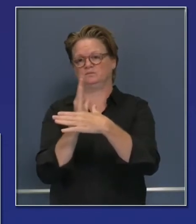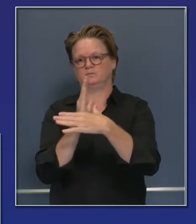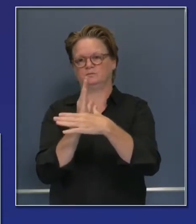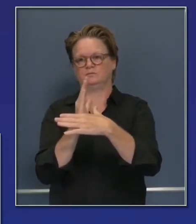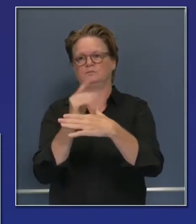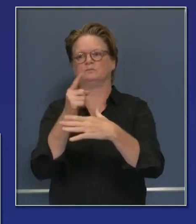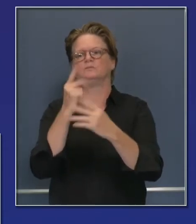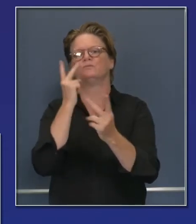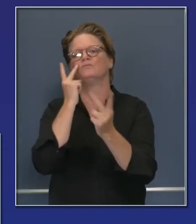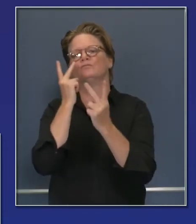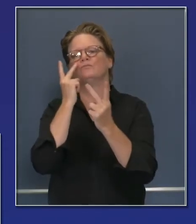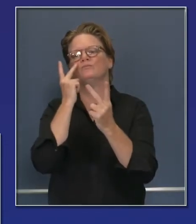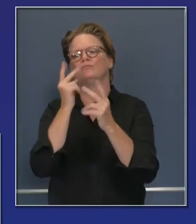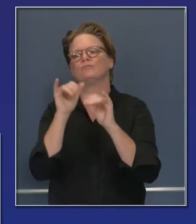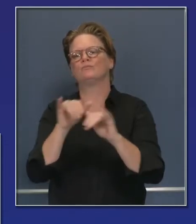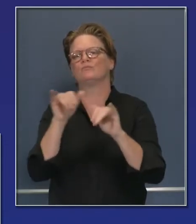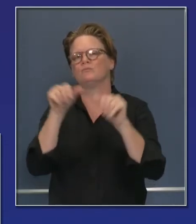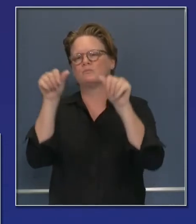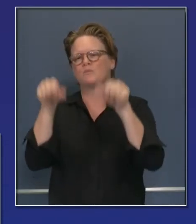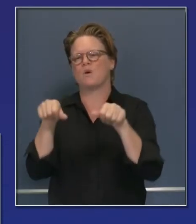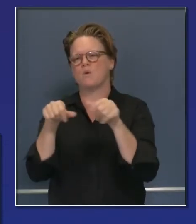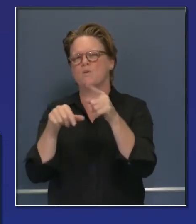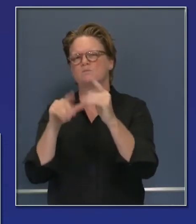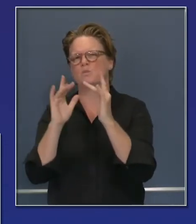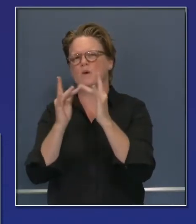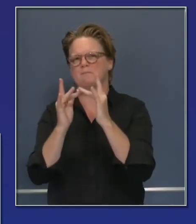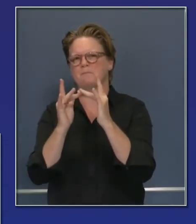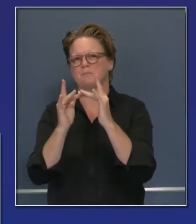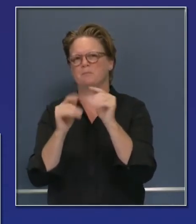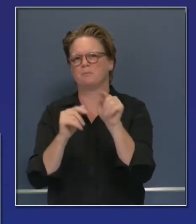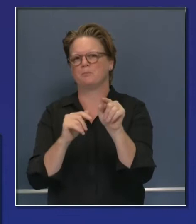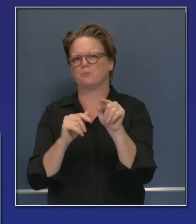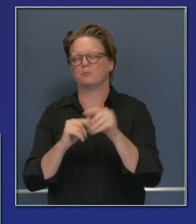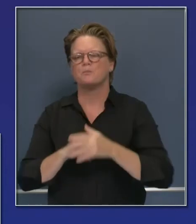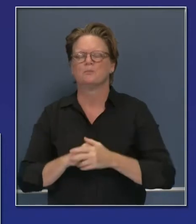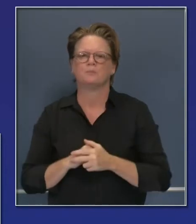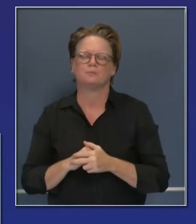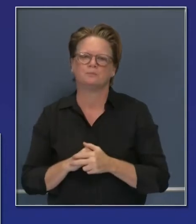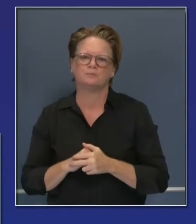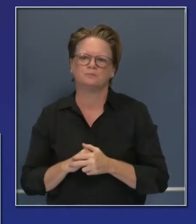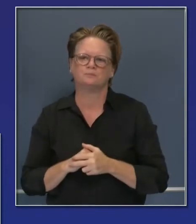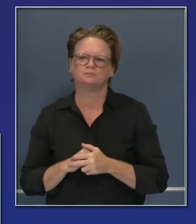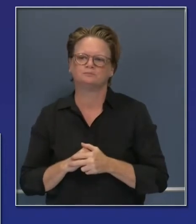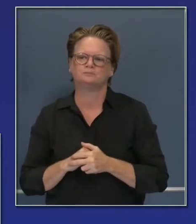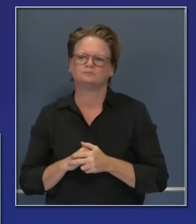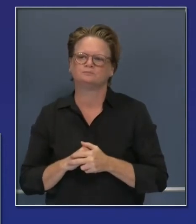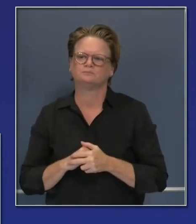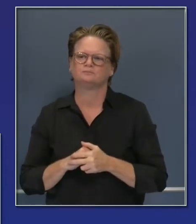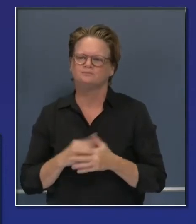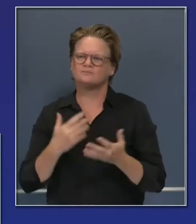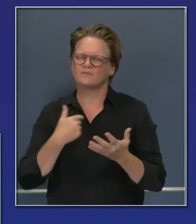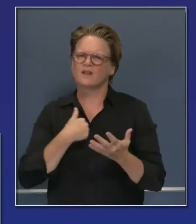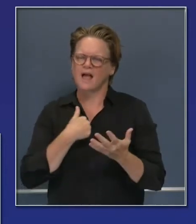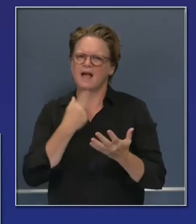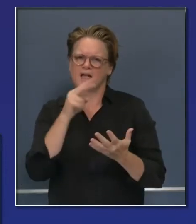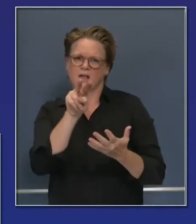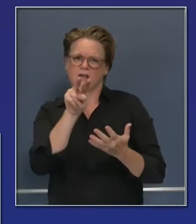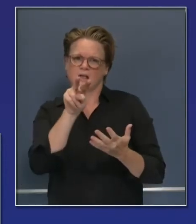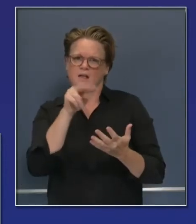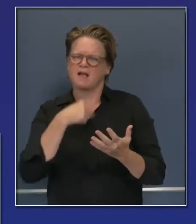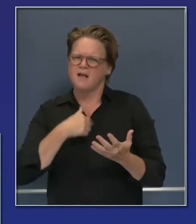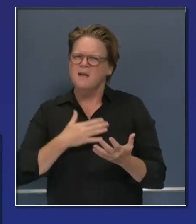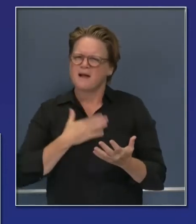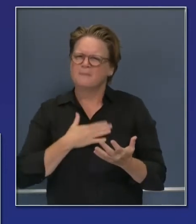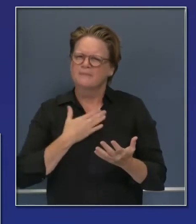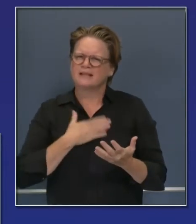positivity rate dropping 6.5, 6.4, we're seeing that 14-day now decline to 6.1, again,